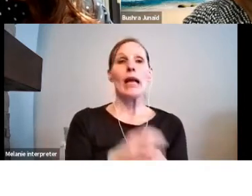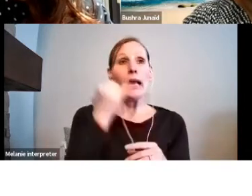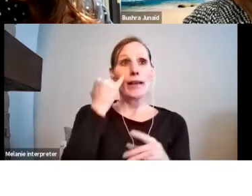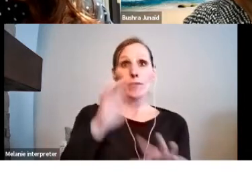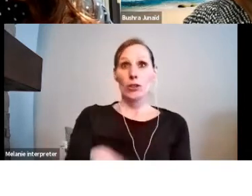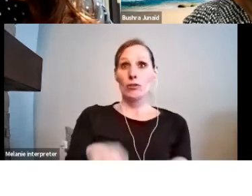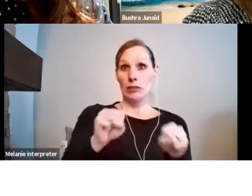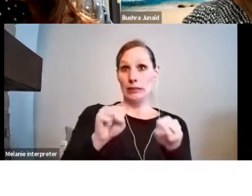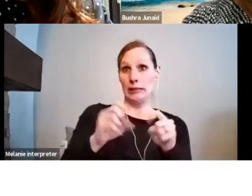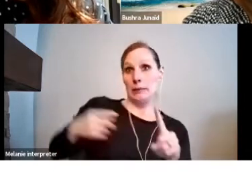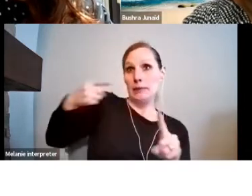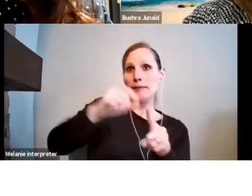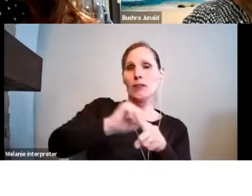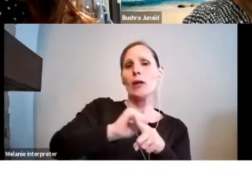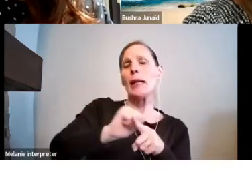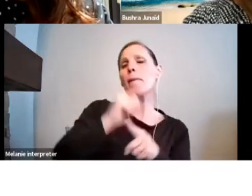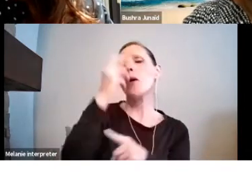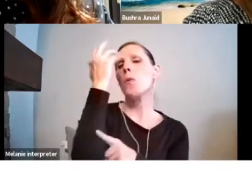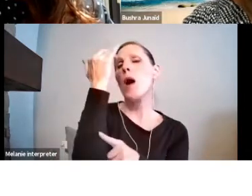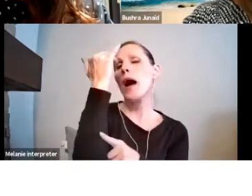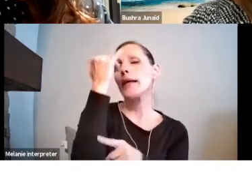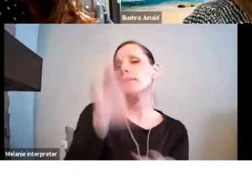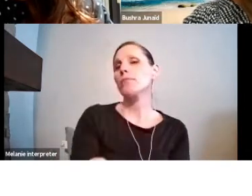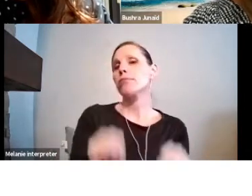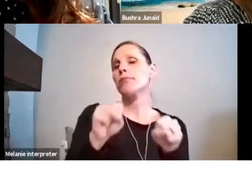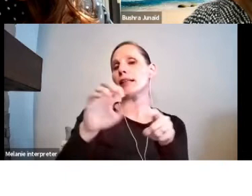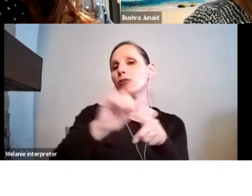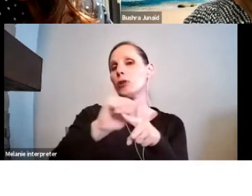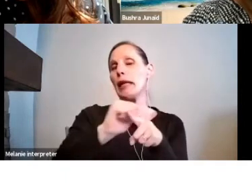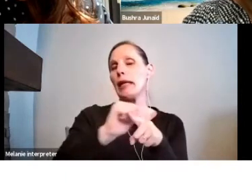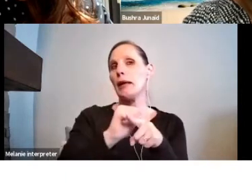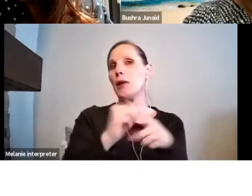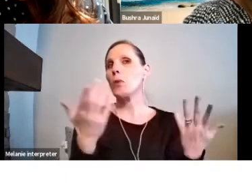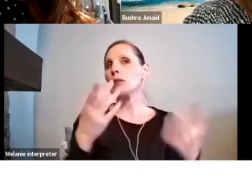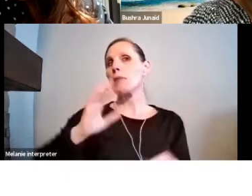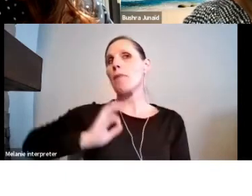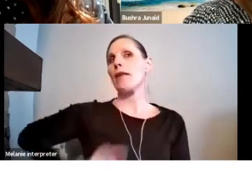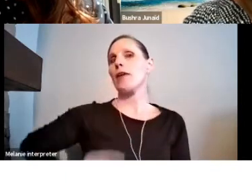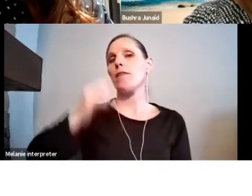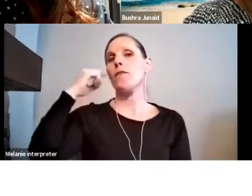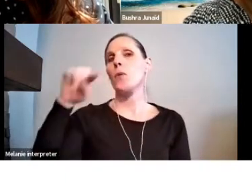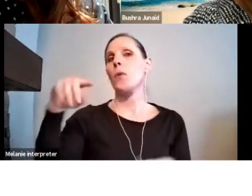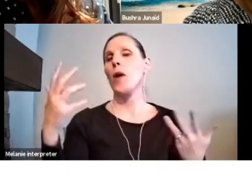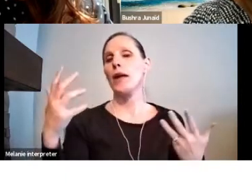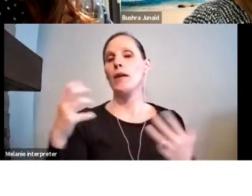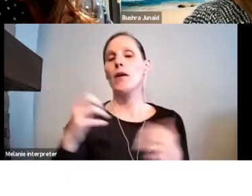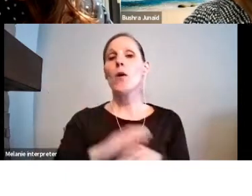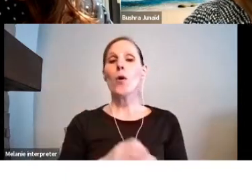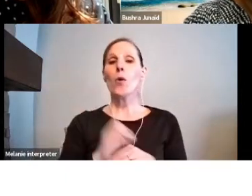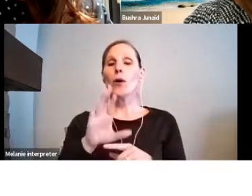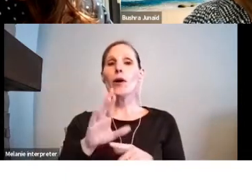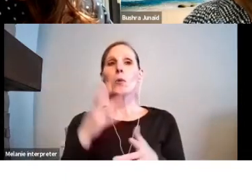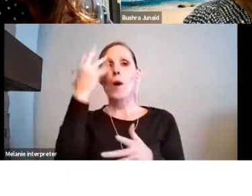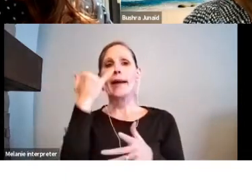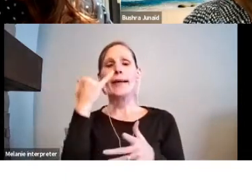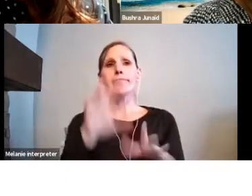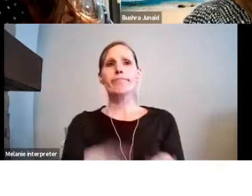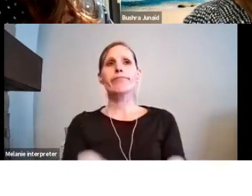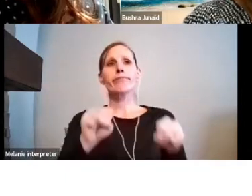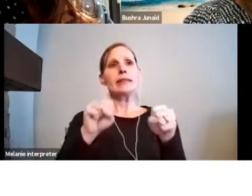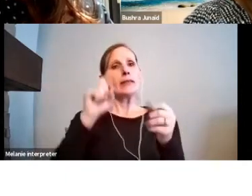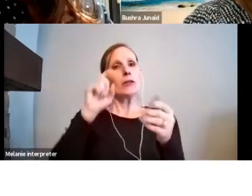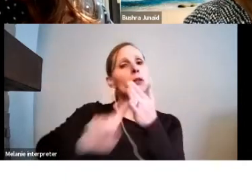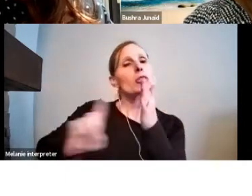to take the specific training and what do you hope to gain from it? Or why are you conducting specific research and